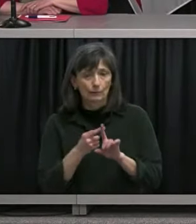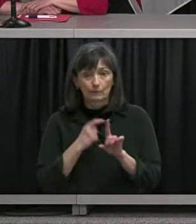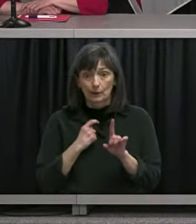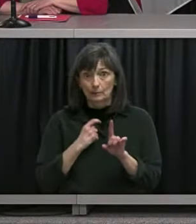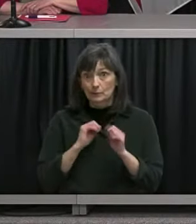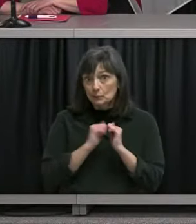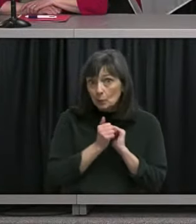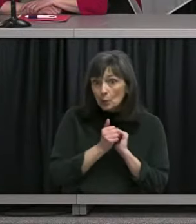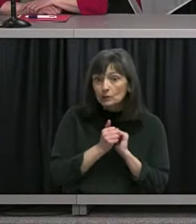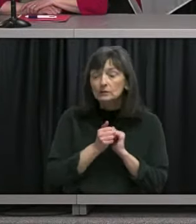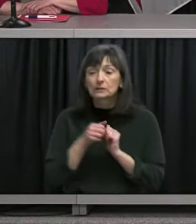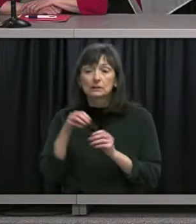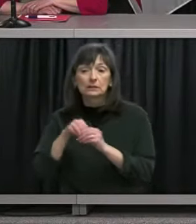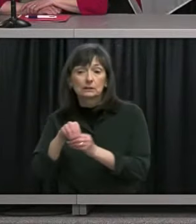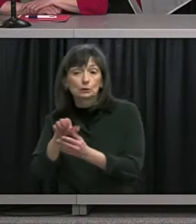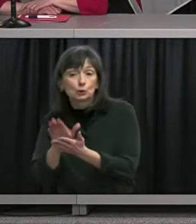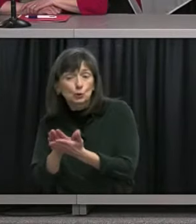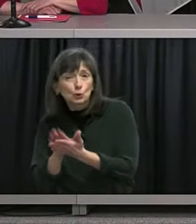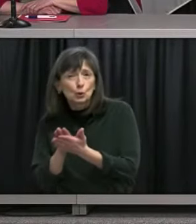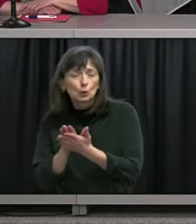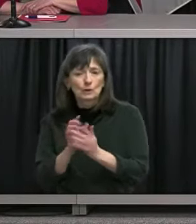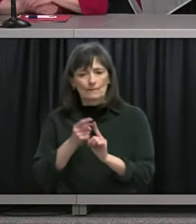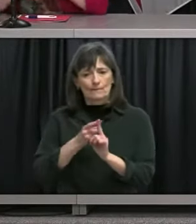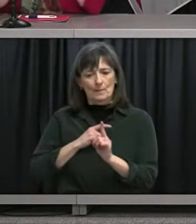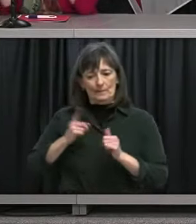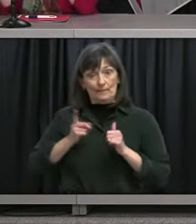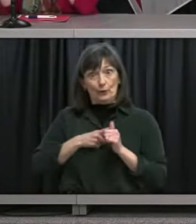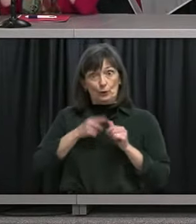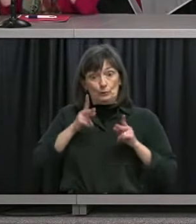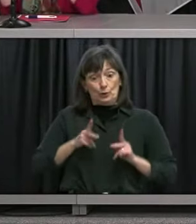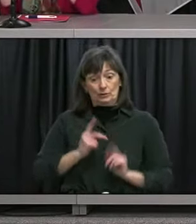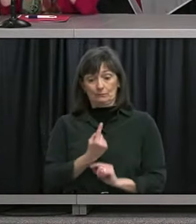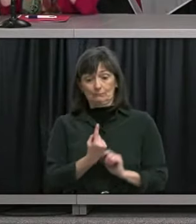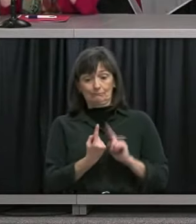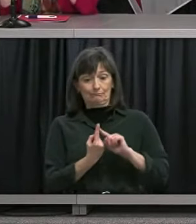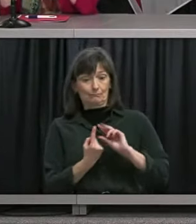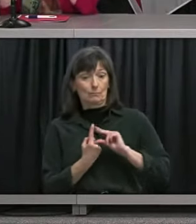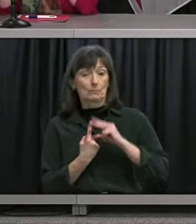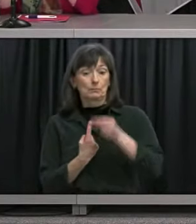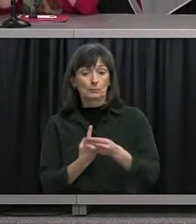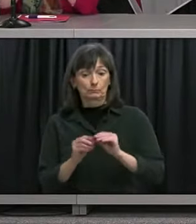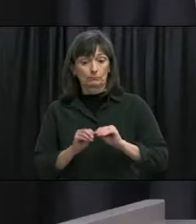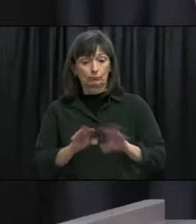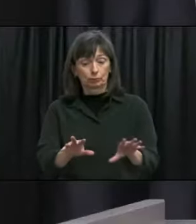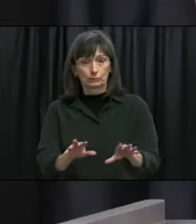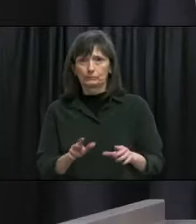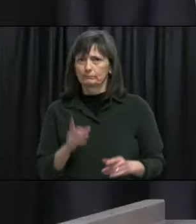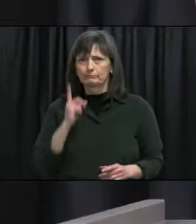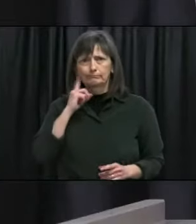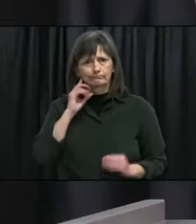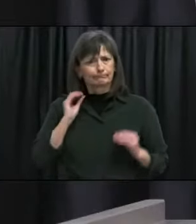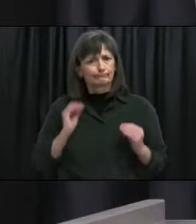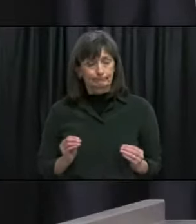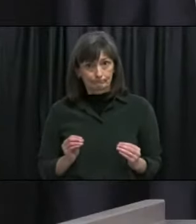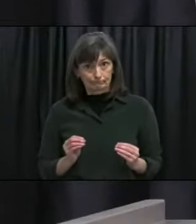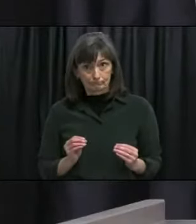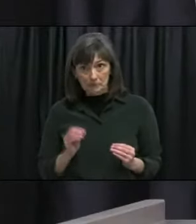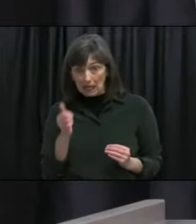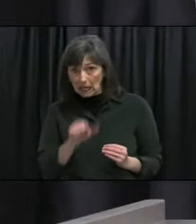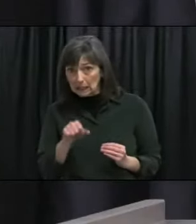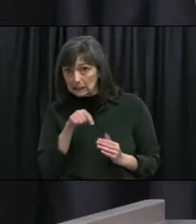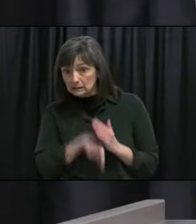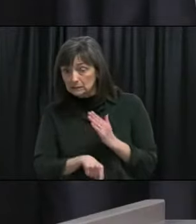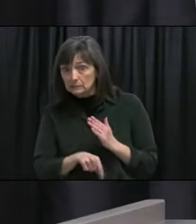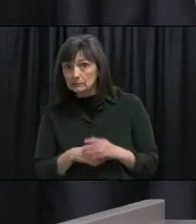it sort of was introduced are you able to provide any more details about that so we know that